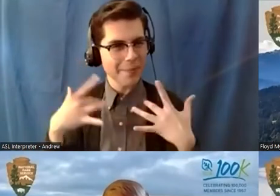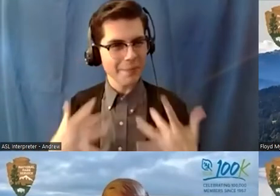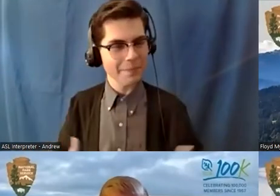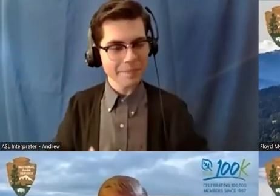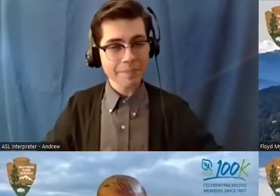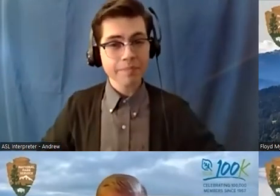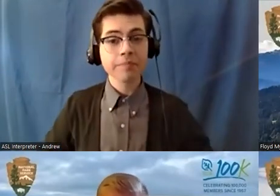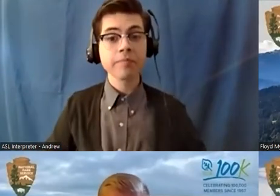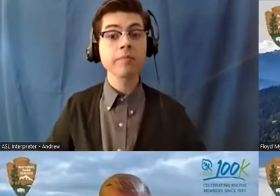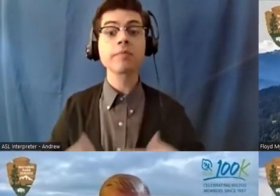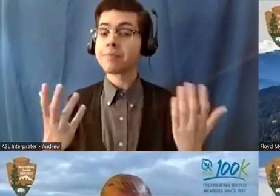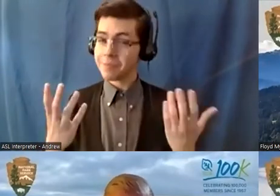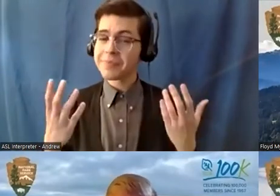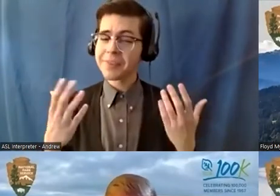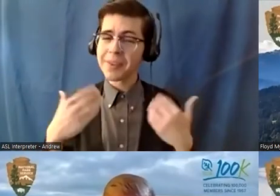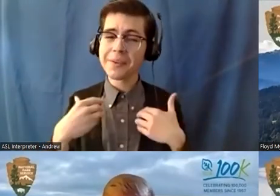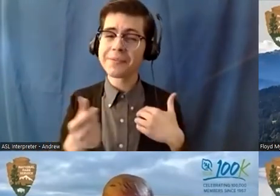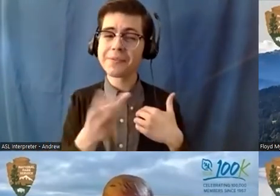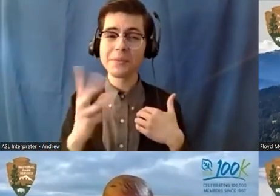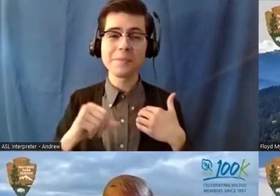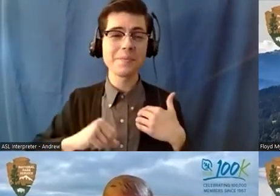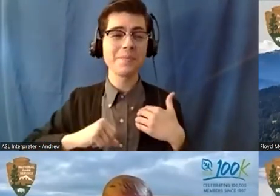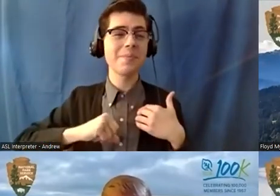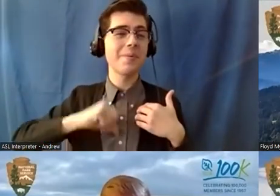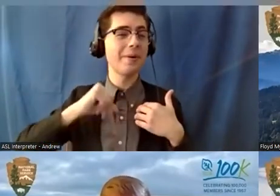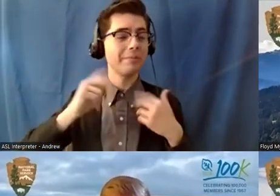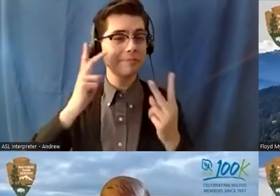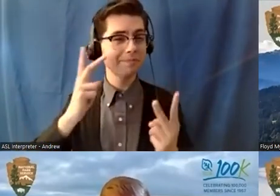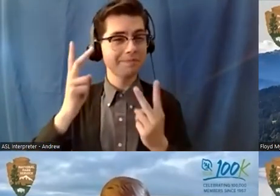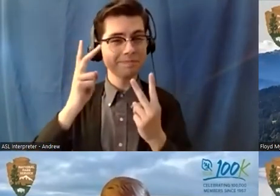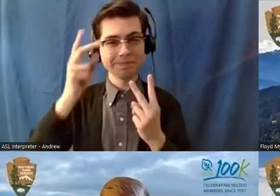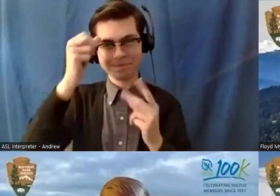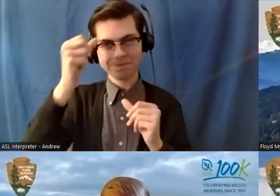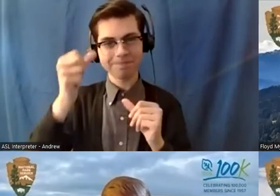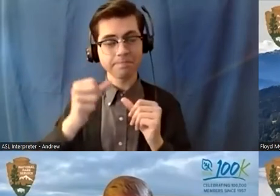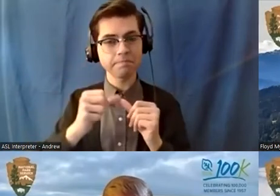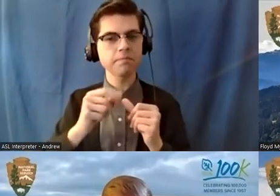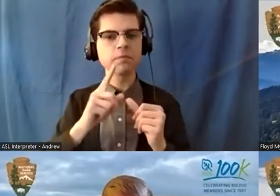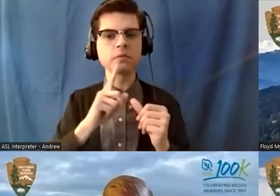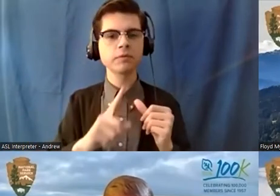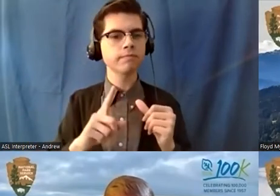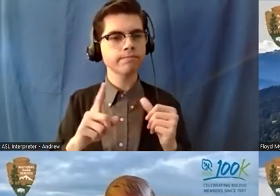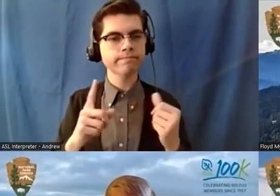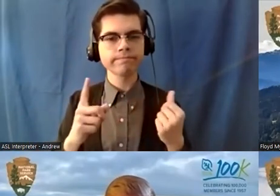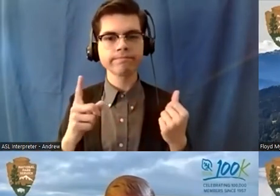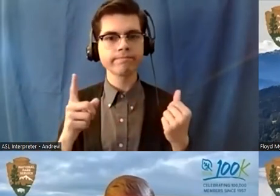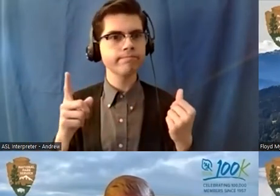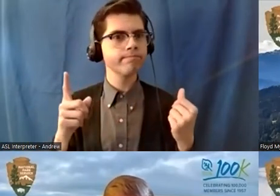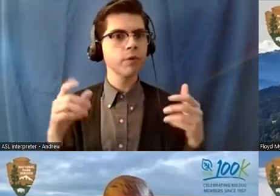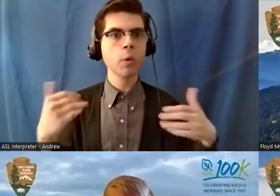um i've actually had a few proud moments um and they weren't more moments like they were big